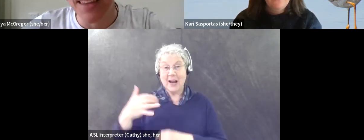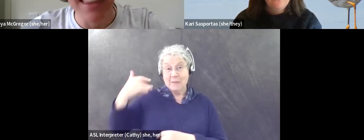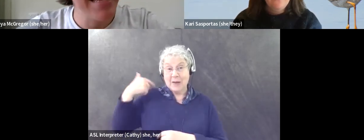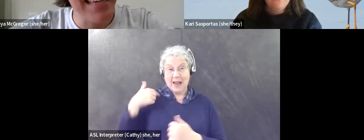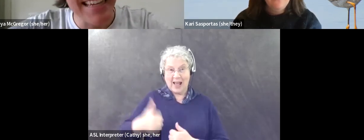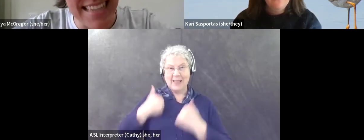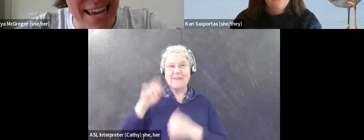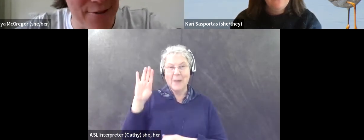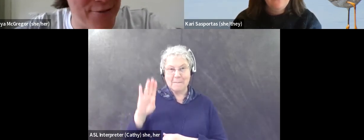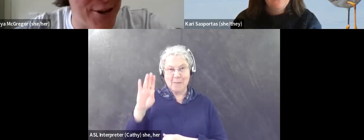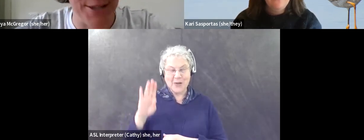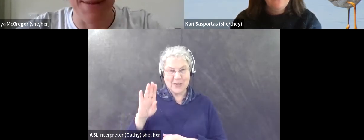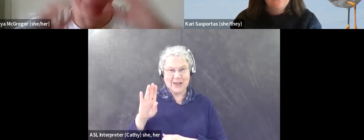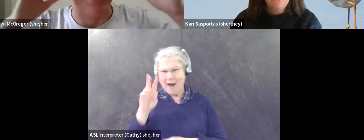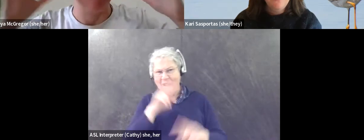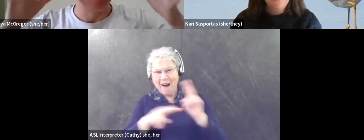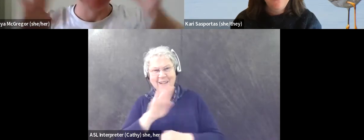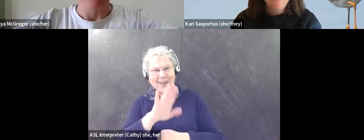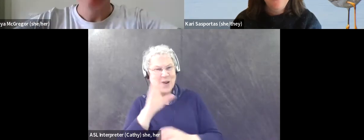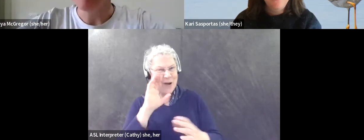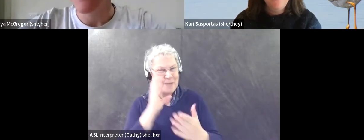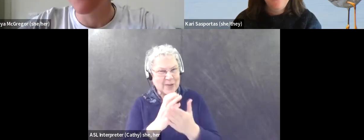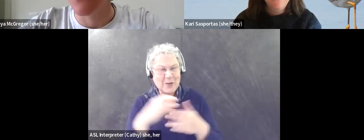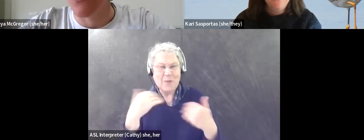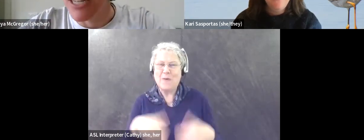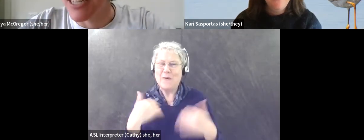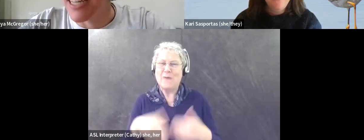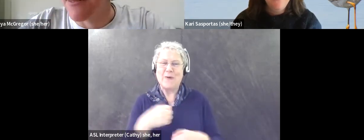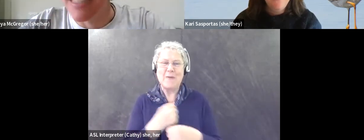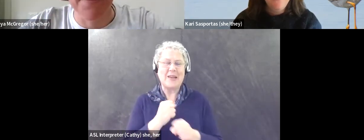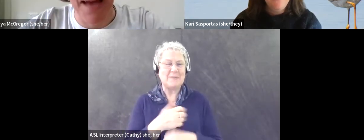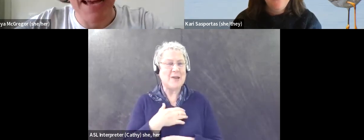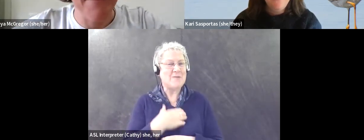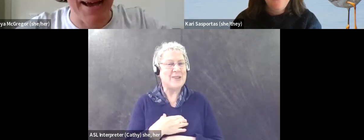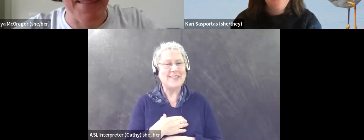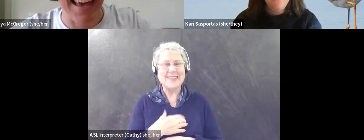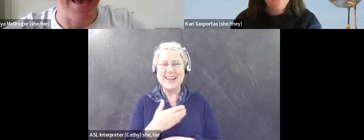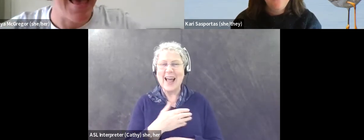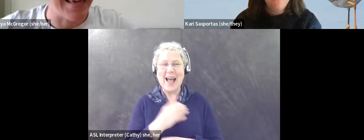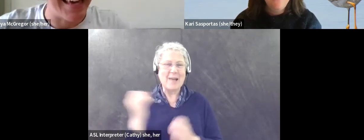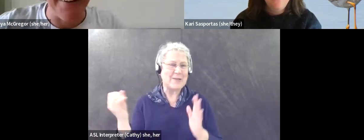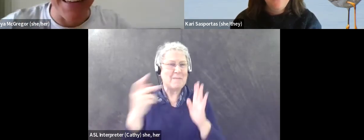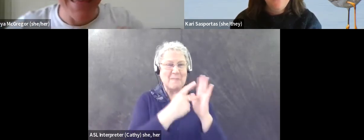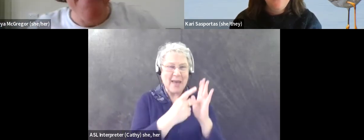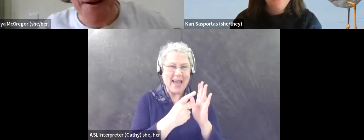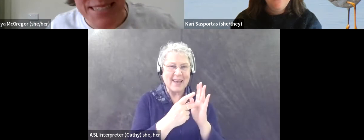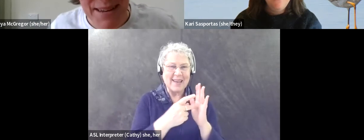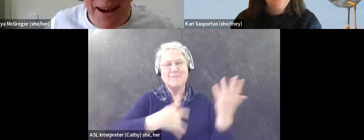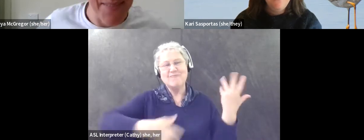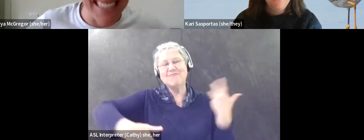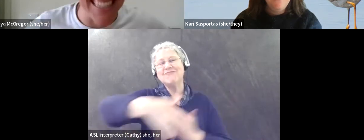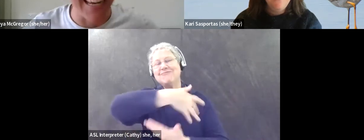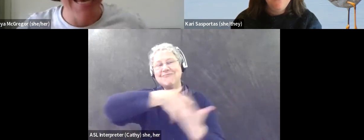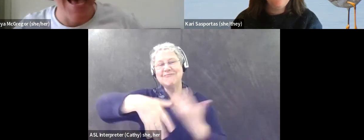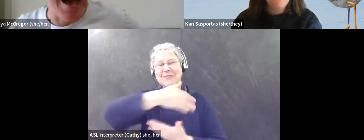um, seeing her photos make me wish that I was back, back up there hanging out with purple